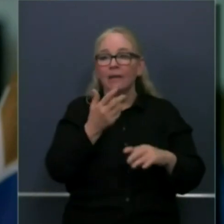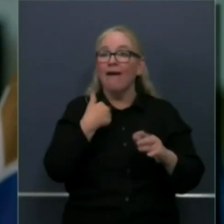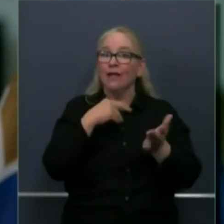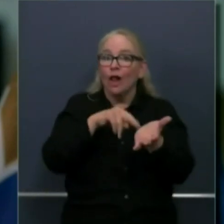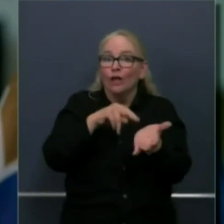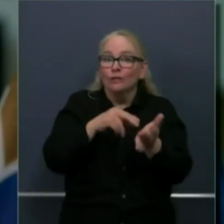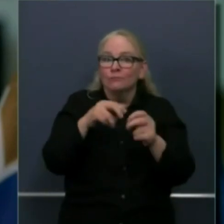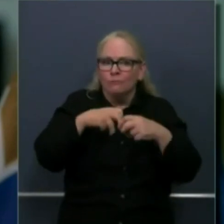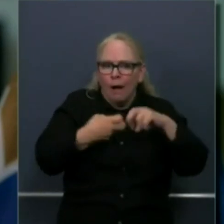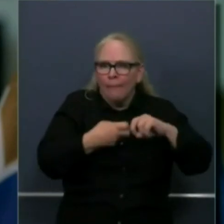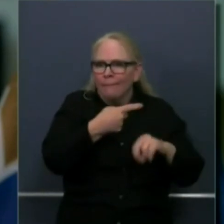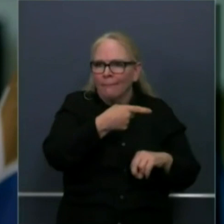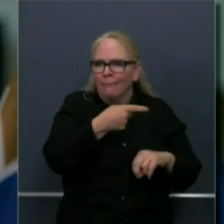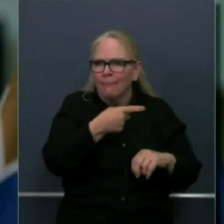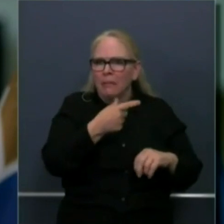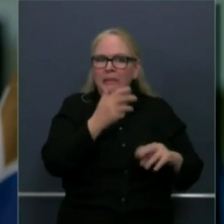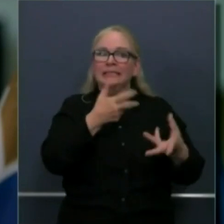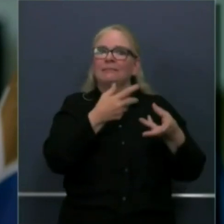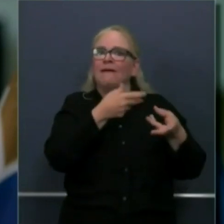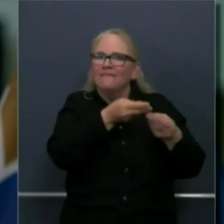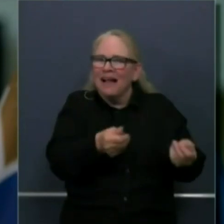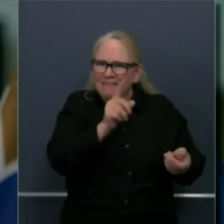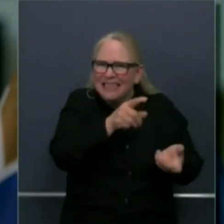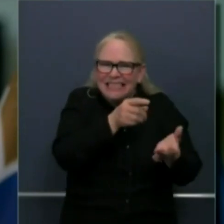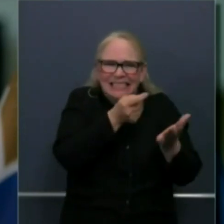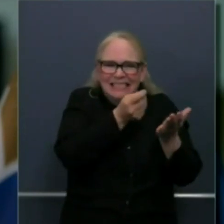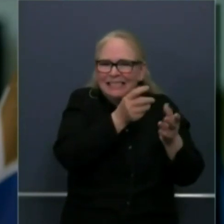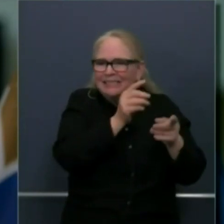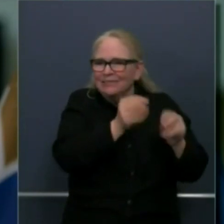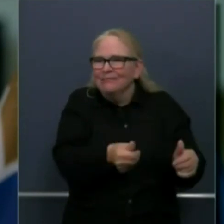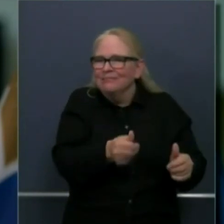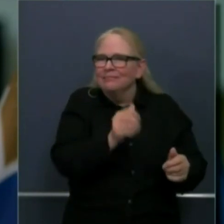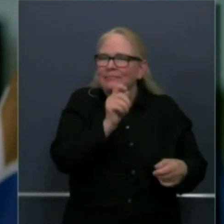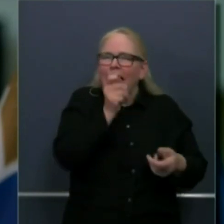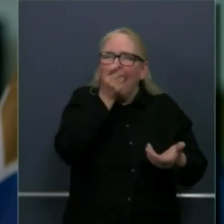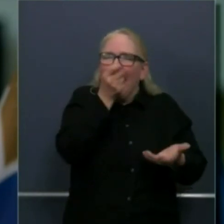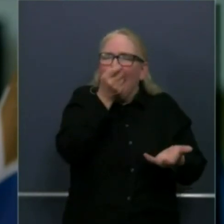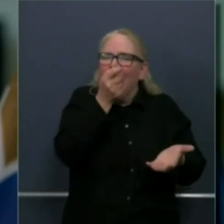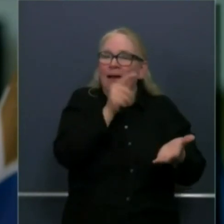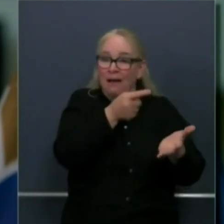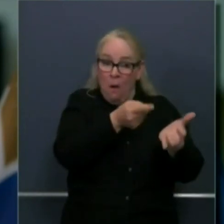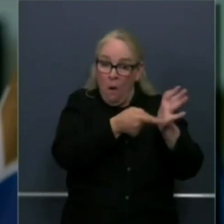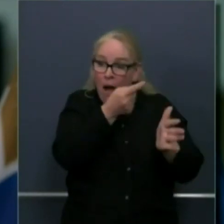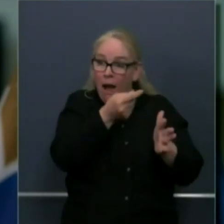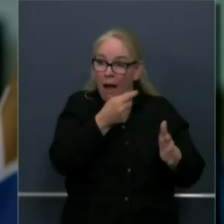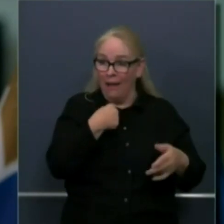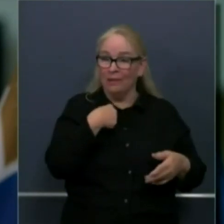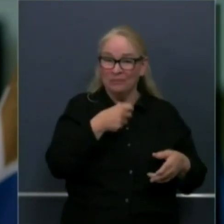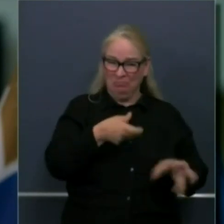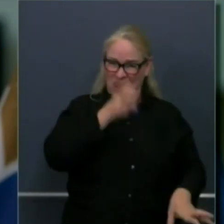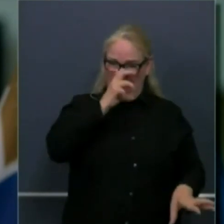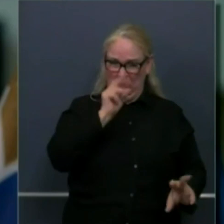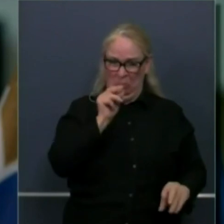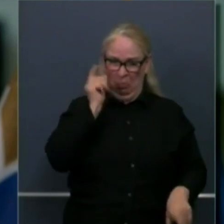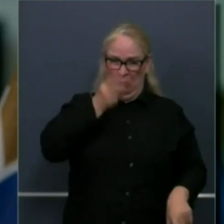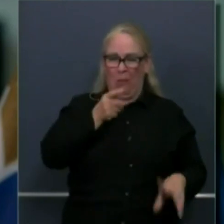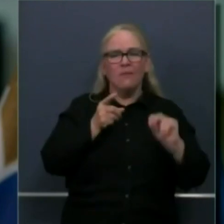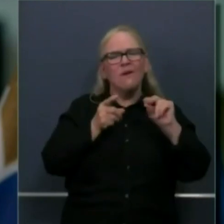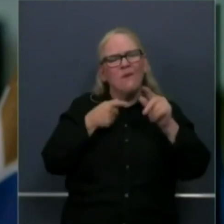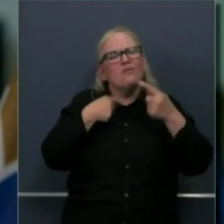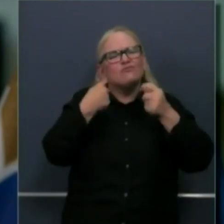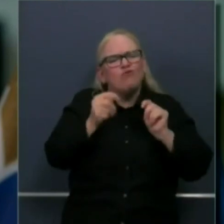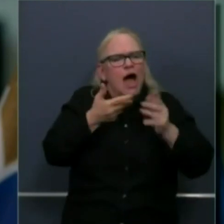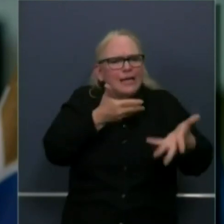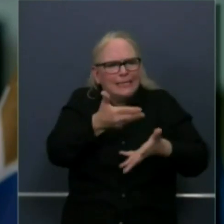those things uh they are all part of the dynamic engagement and conversations that we look forward to having i know there's an eagerness to